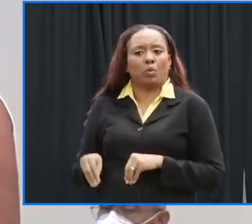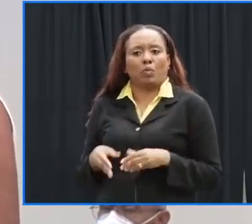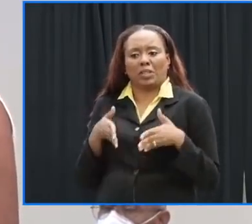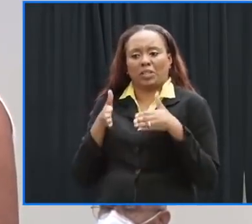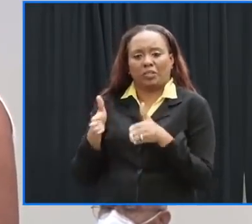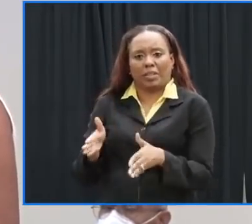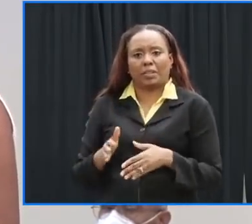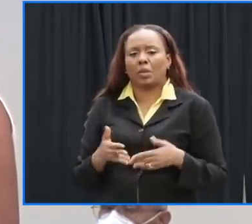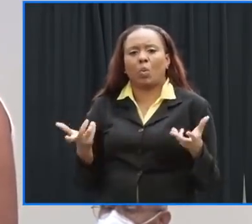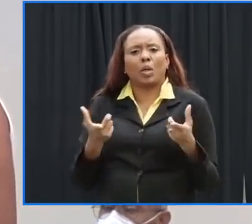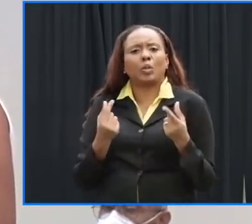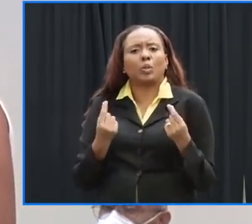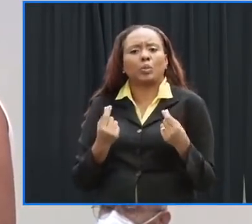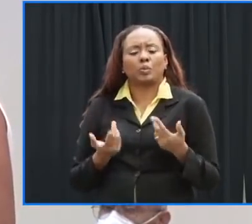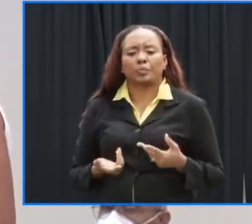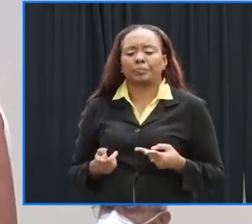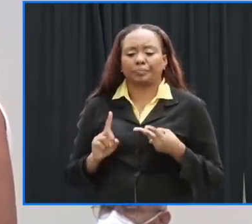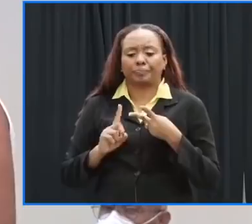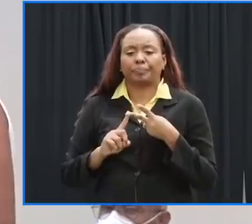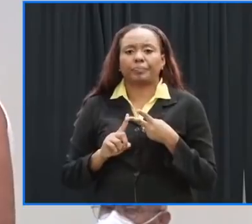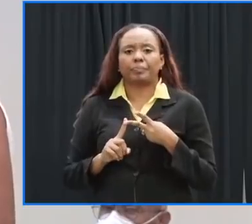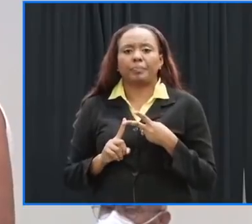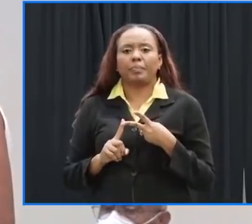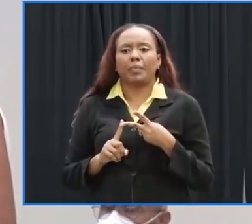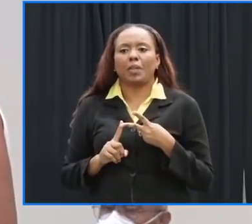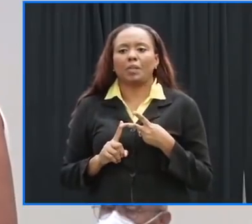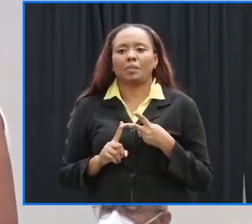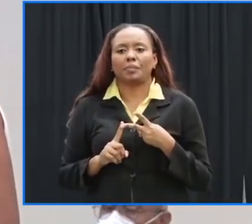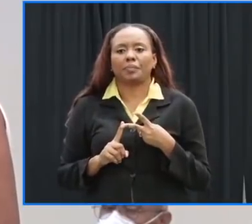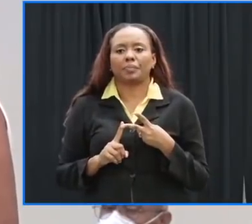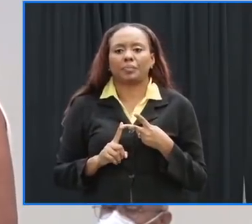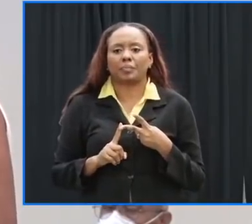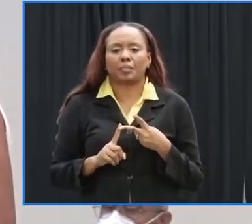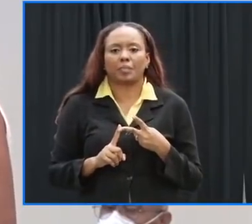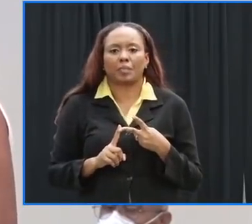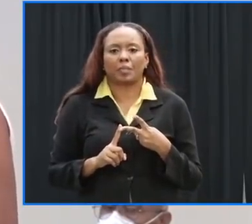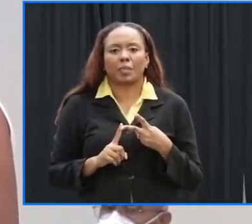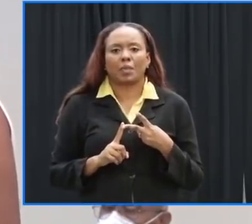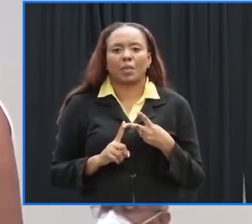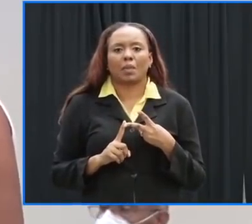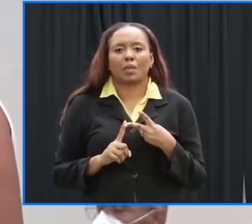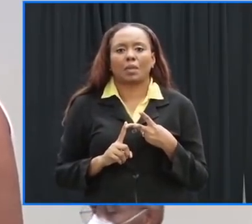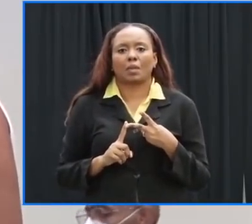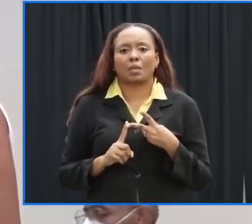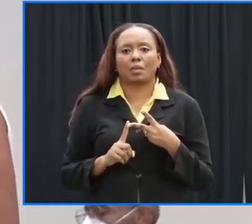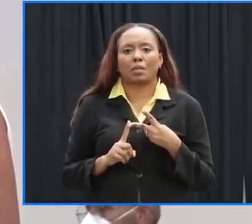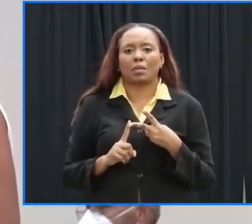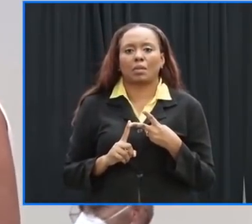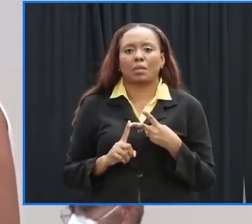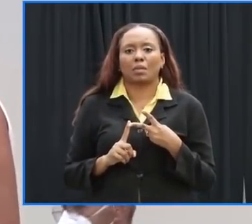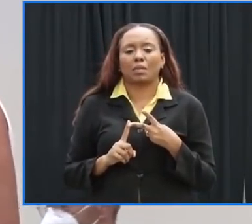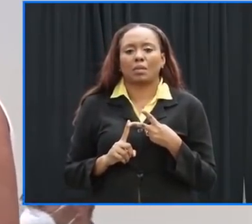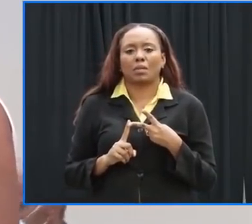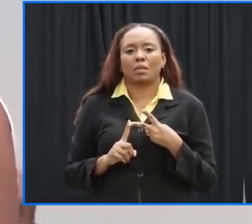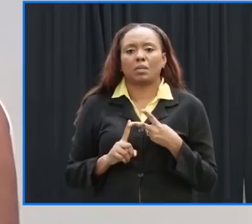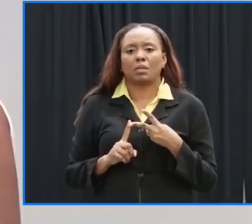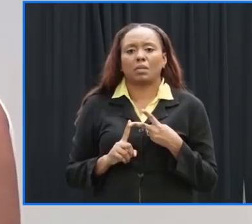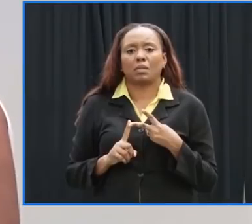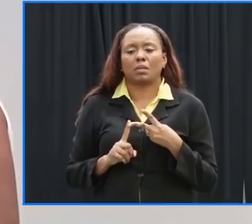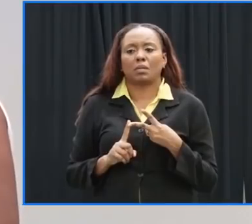and also with regards to the shelters will there be monitors present to make sure that persons in